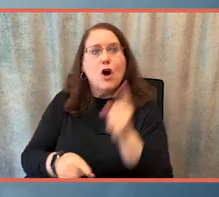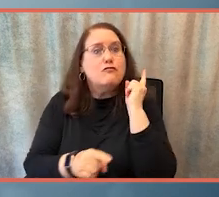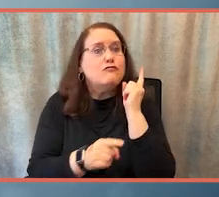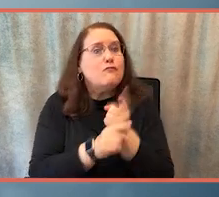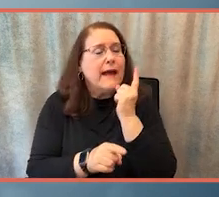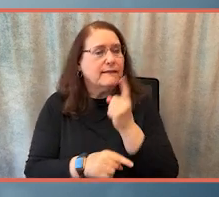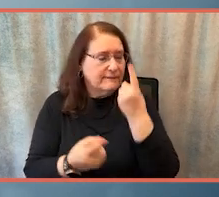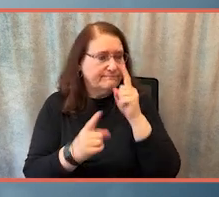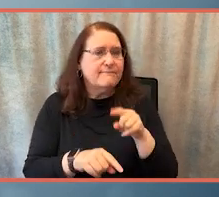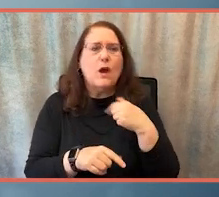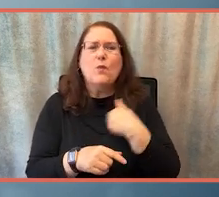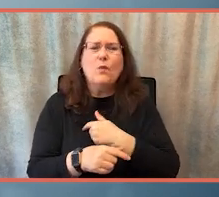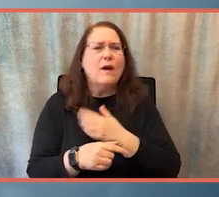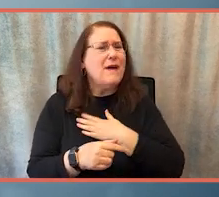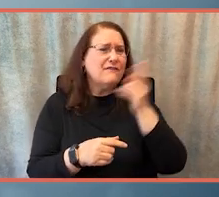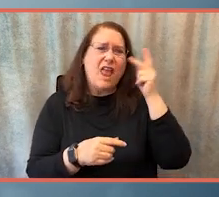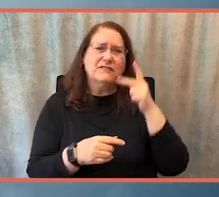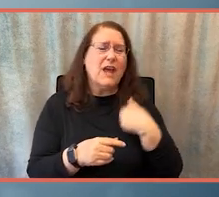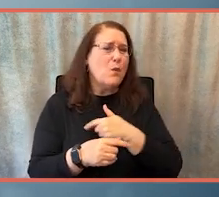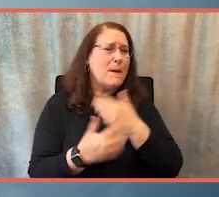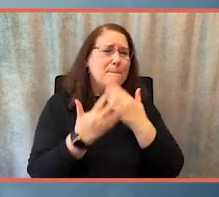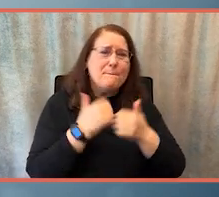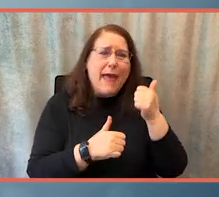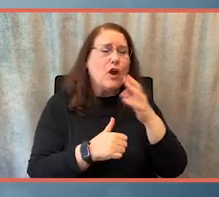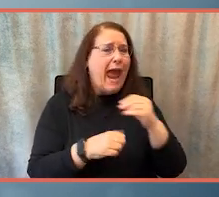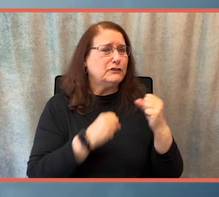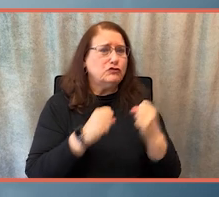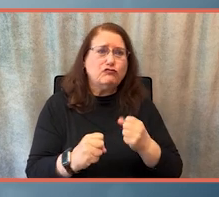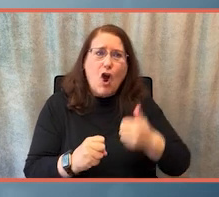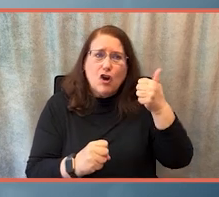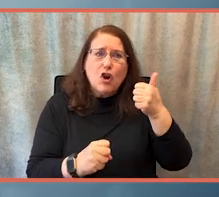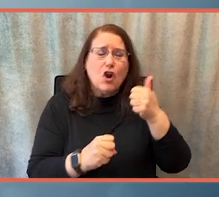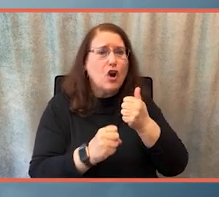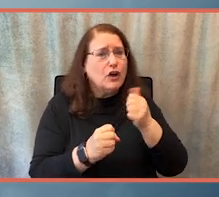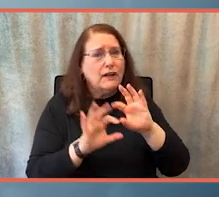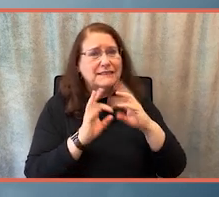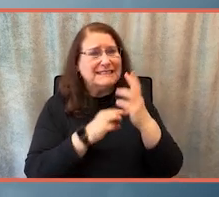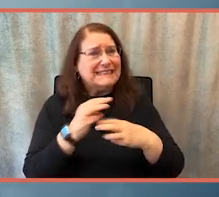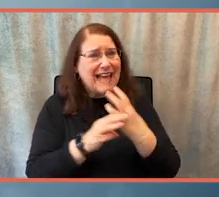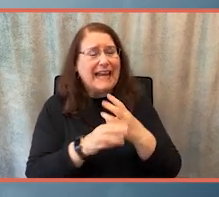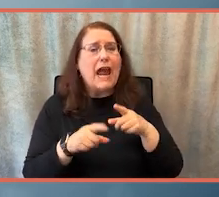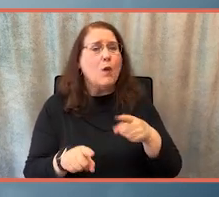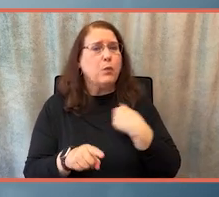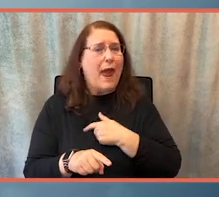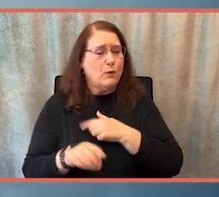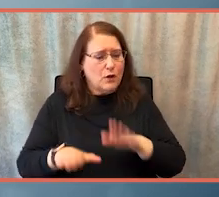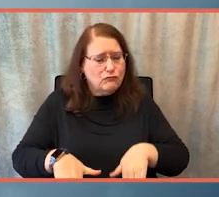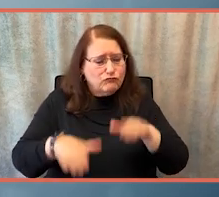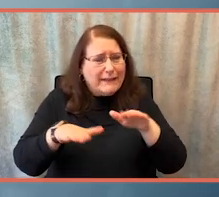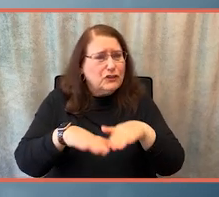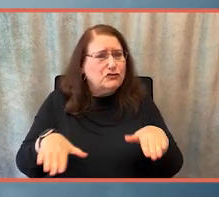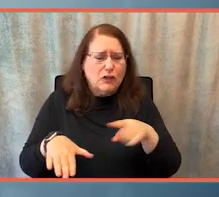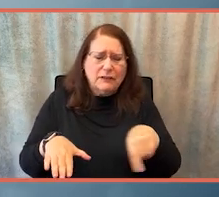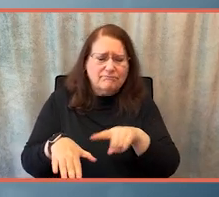and a stronger society when we are raising happy children who are loved in every